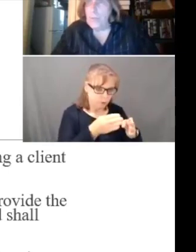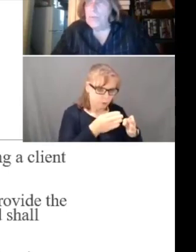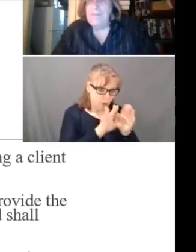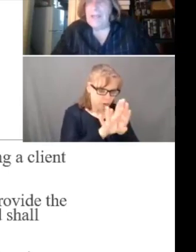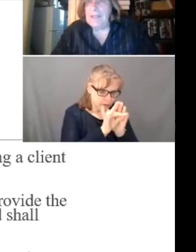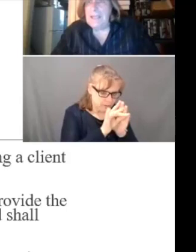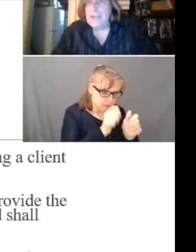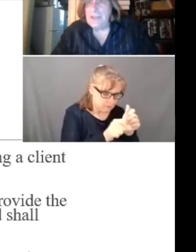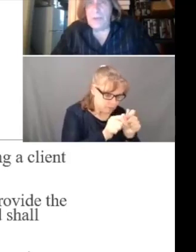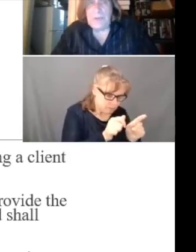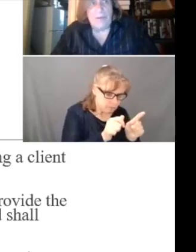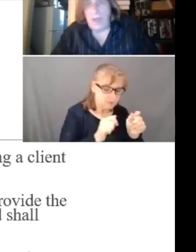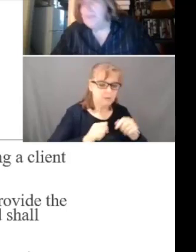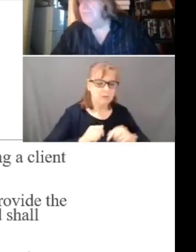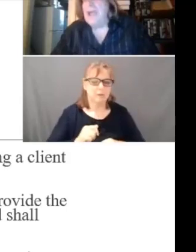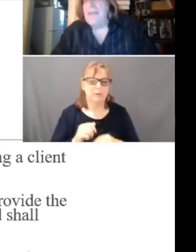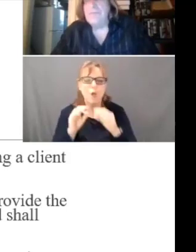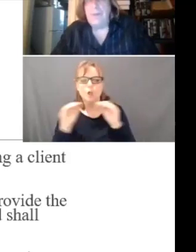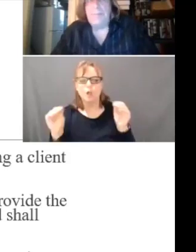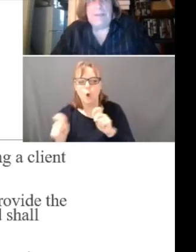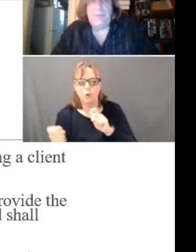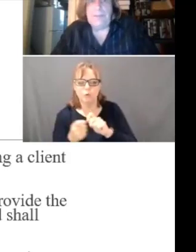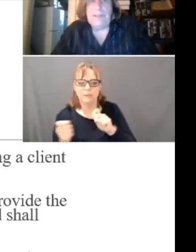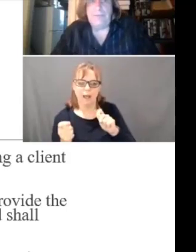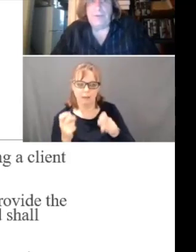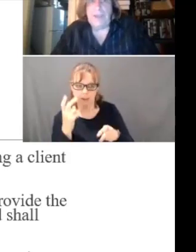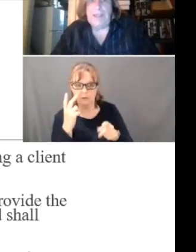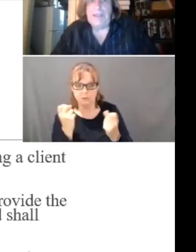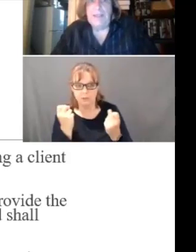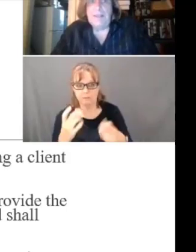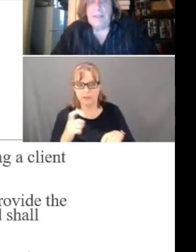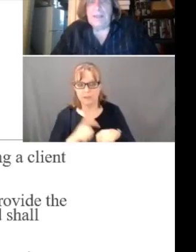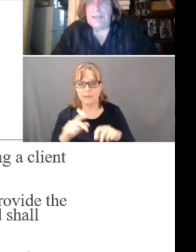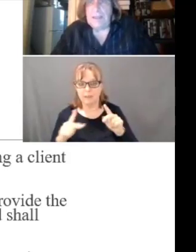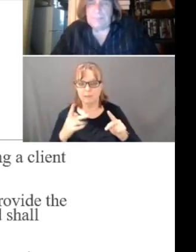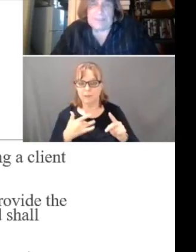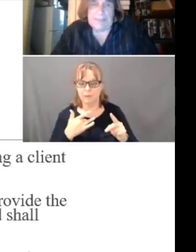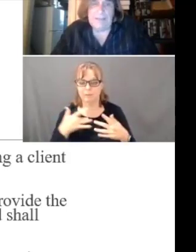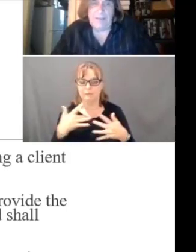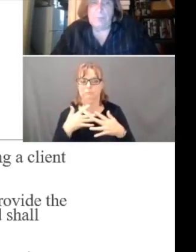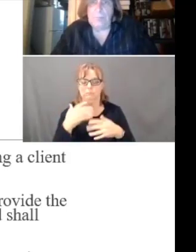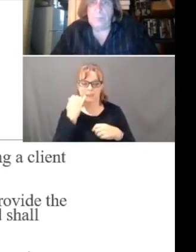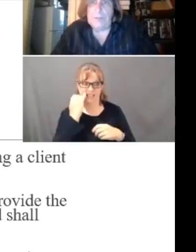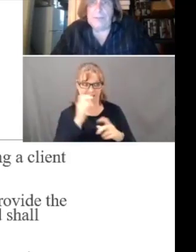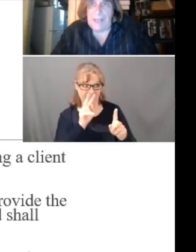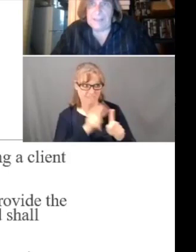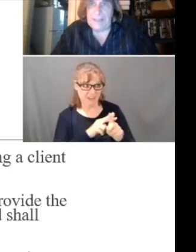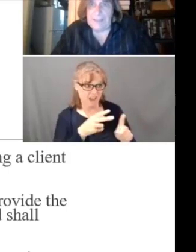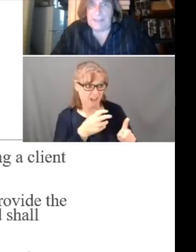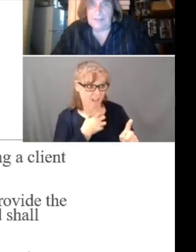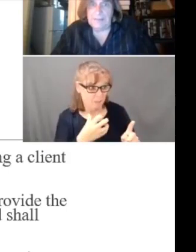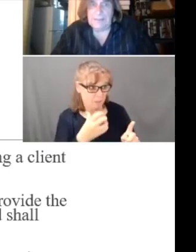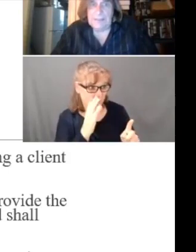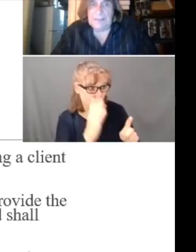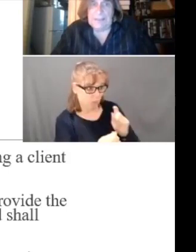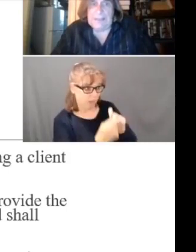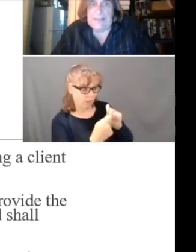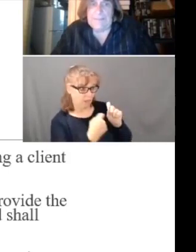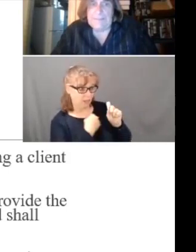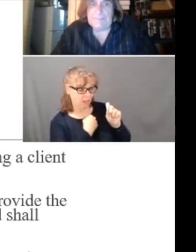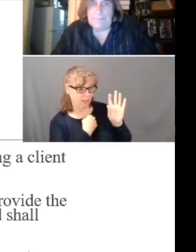No retaliation. You hear a lot of times about people being afraid that if they complain, they'll retaliate against.